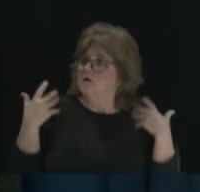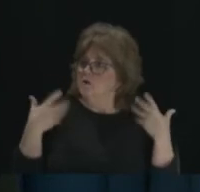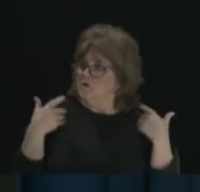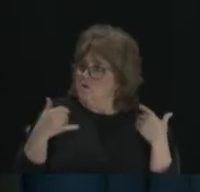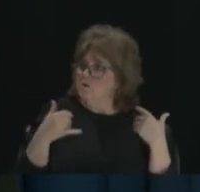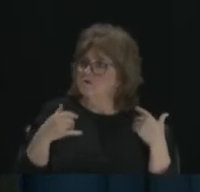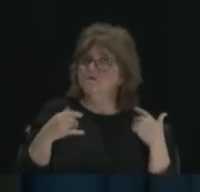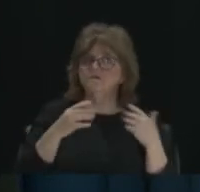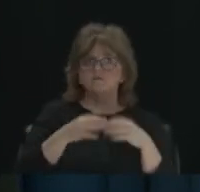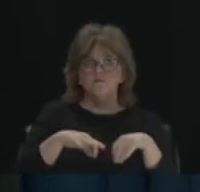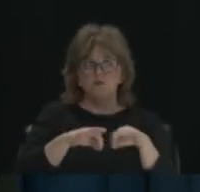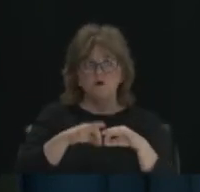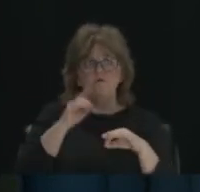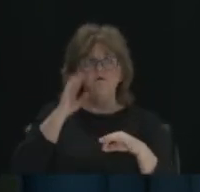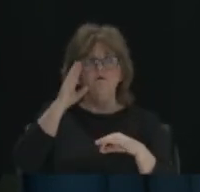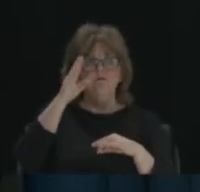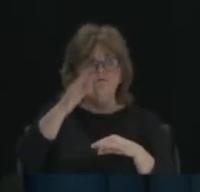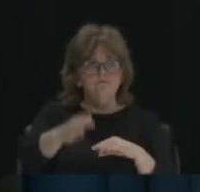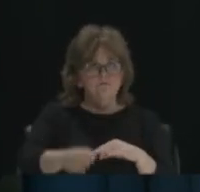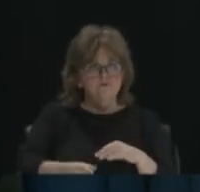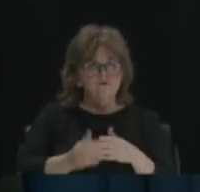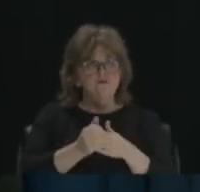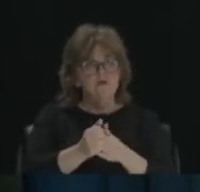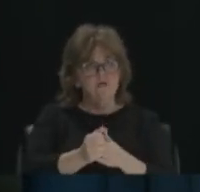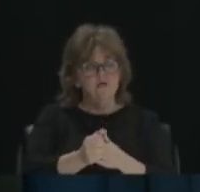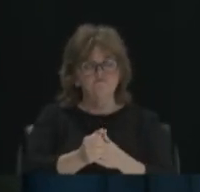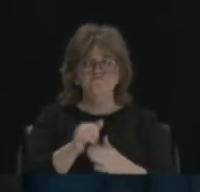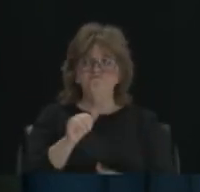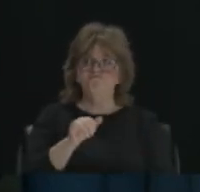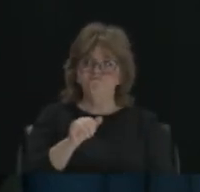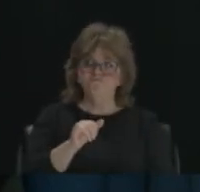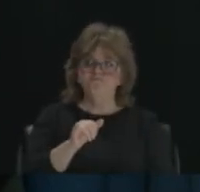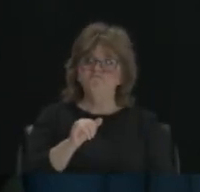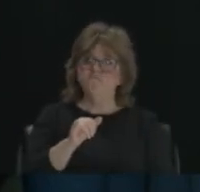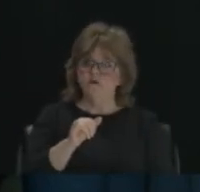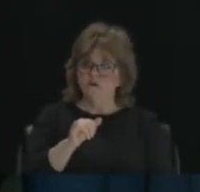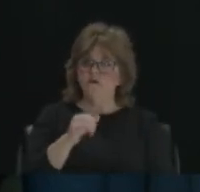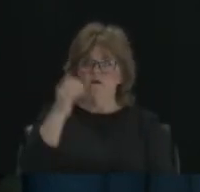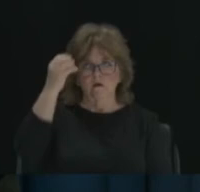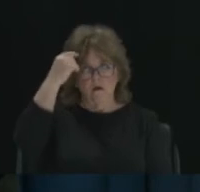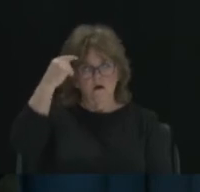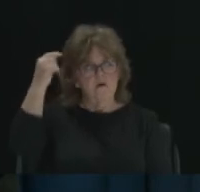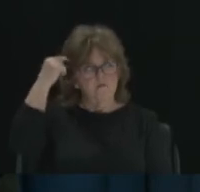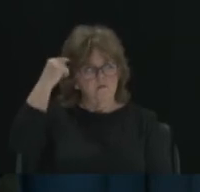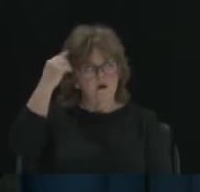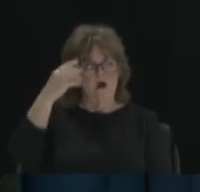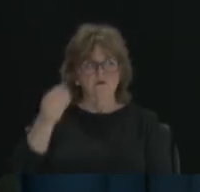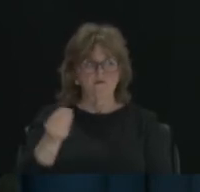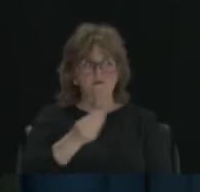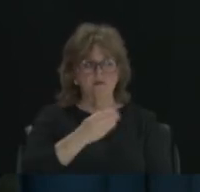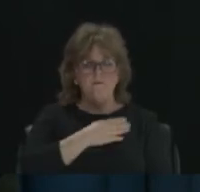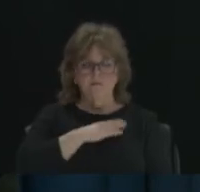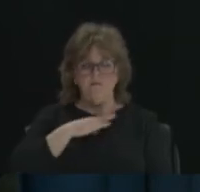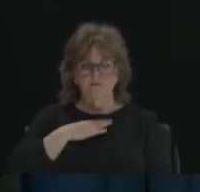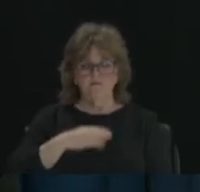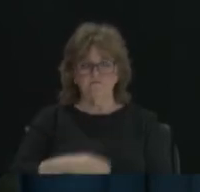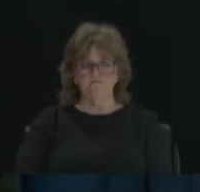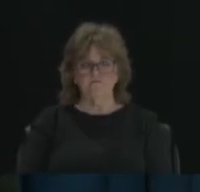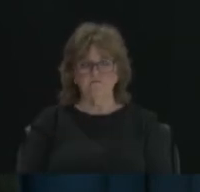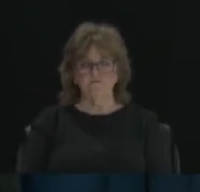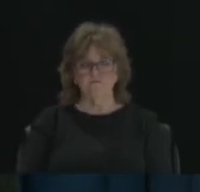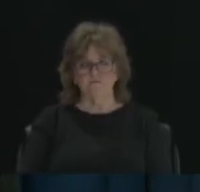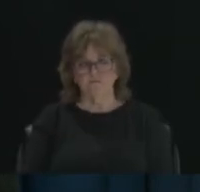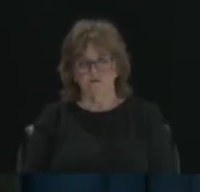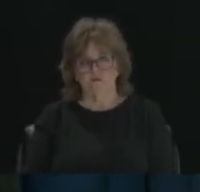isn't it? Absolutely. the youth. And that's where, boy, I got to take that back to my board, right? And say, we need to think about something.